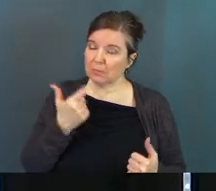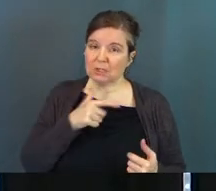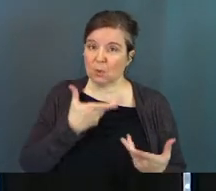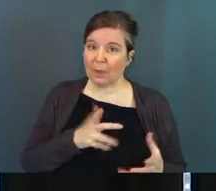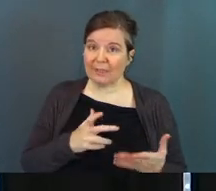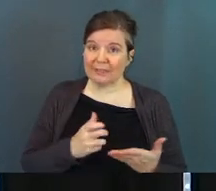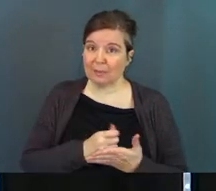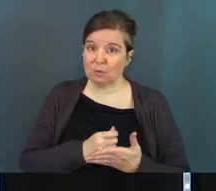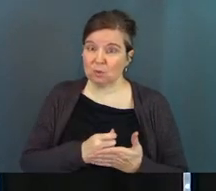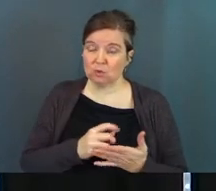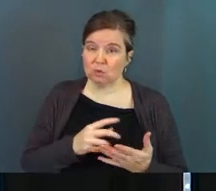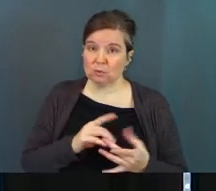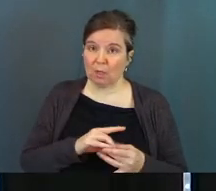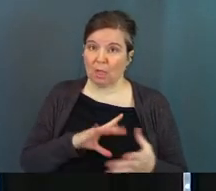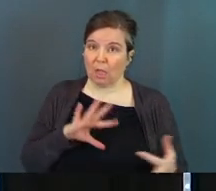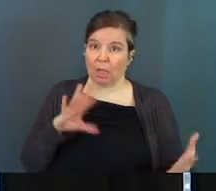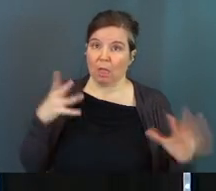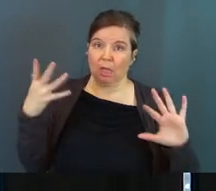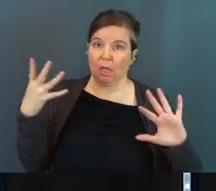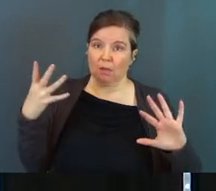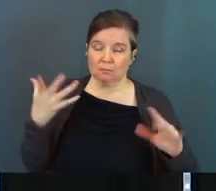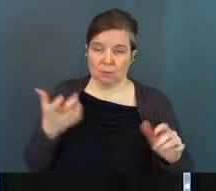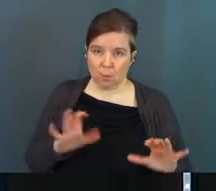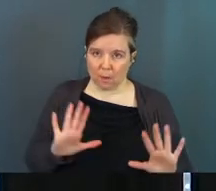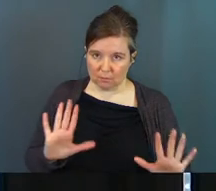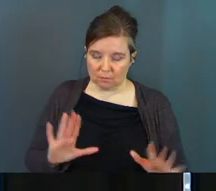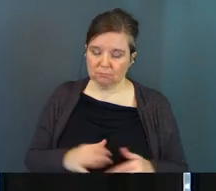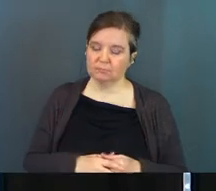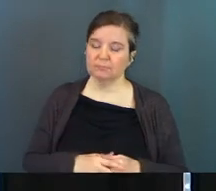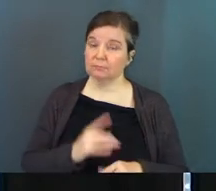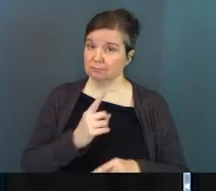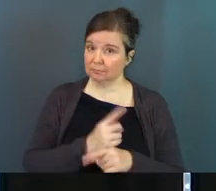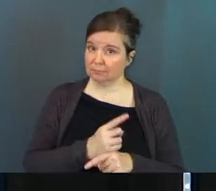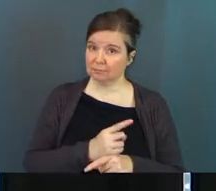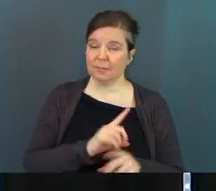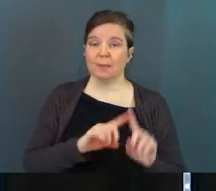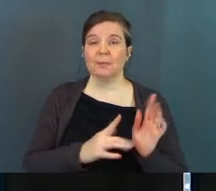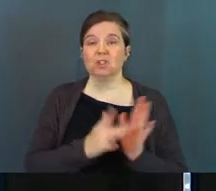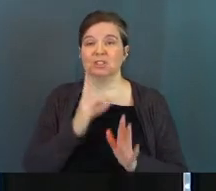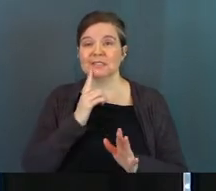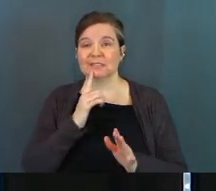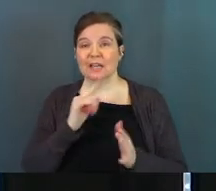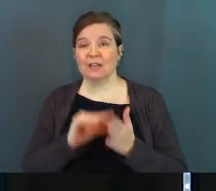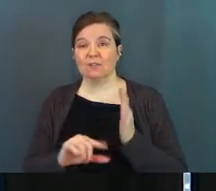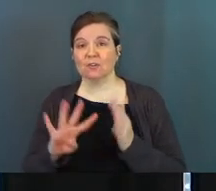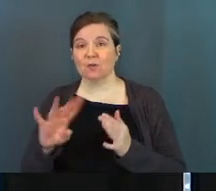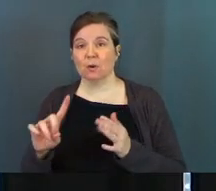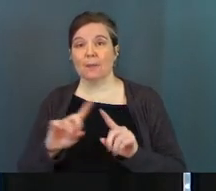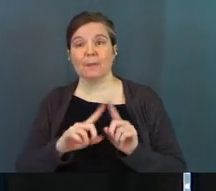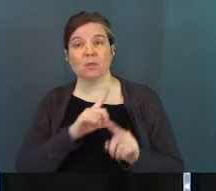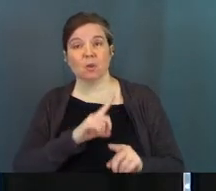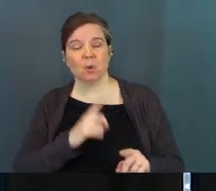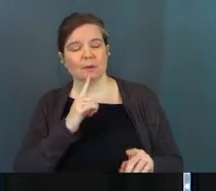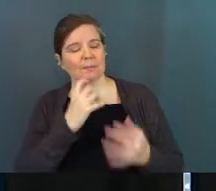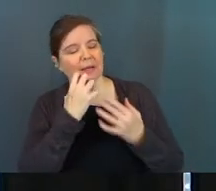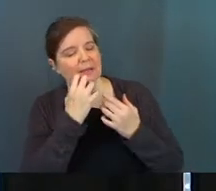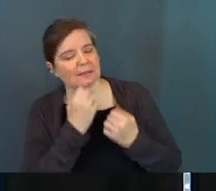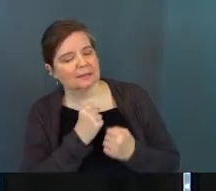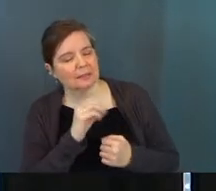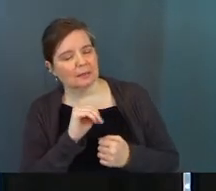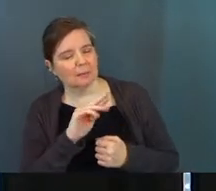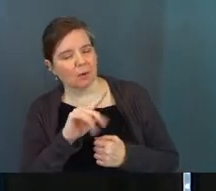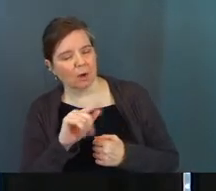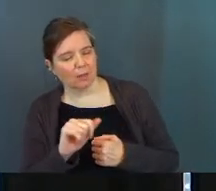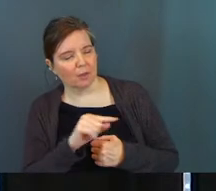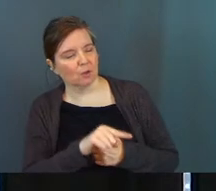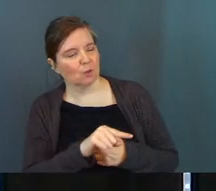opportunity just fall apart and slip through her fingers, right? But Jesus says again in verse 41, what the Lord said to her, my dear Martha,